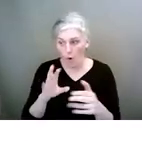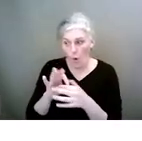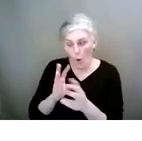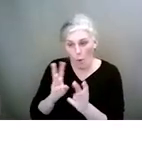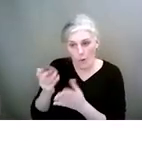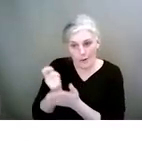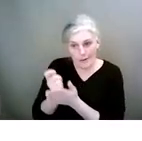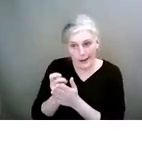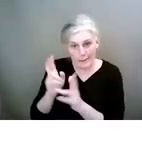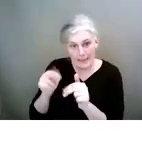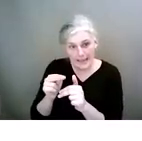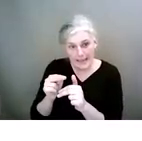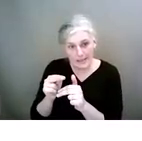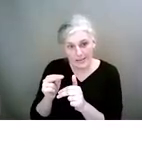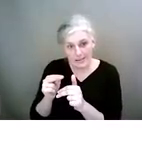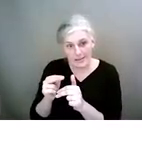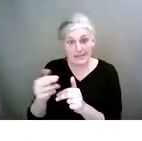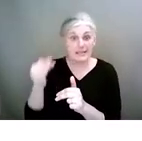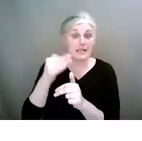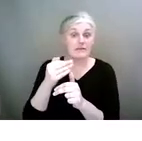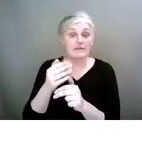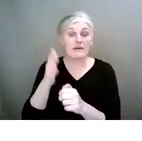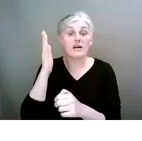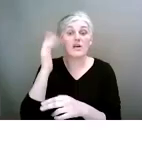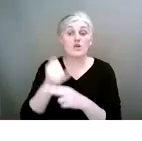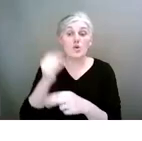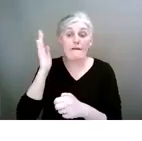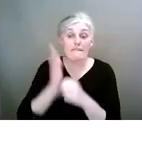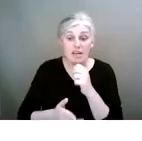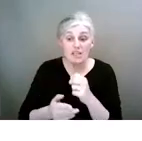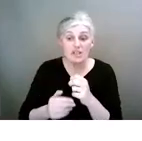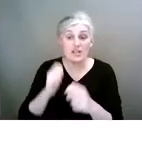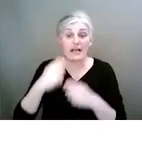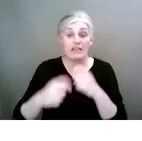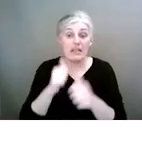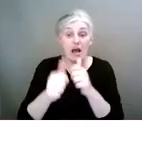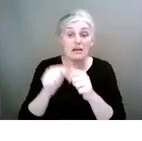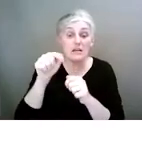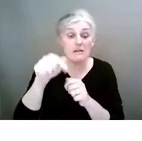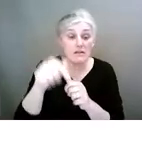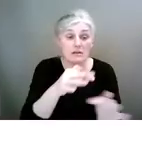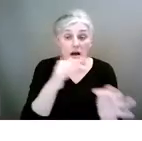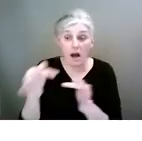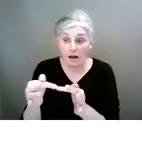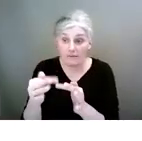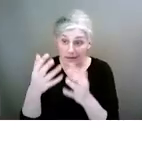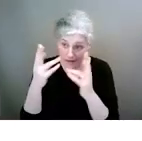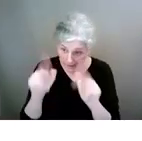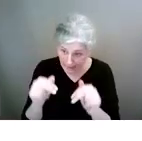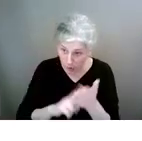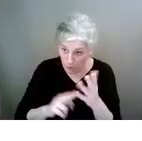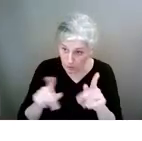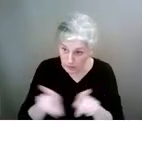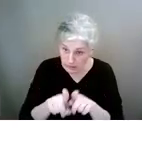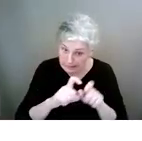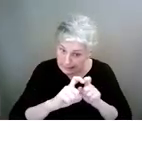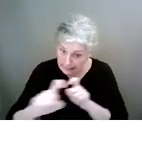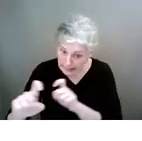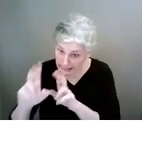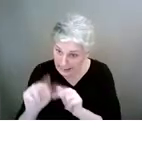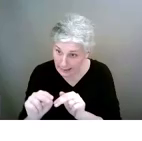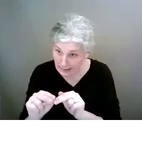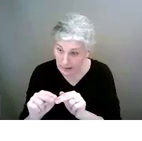when they have a lot of activities after school as well? Then it's important that you make those agreements with them. OK, so when you come home,